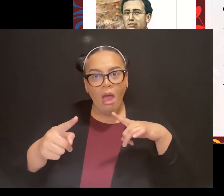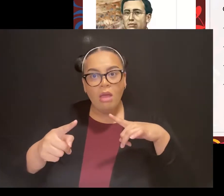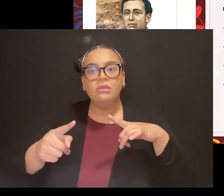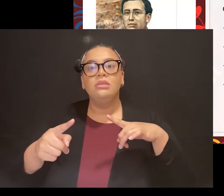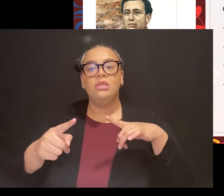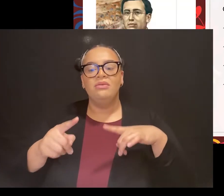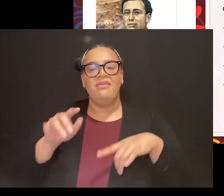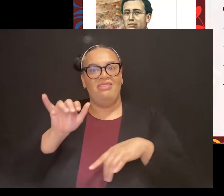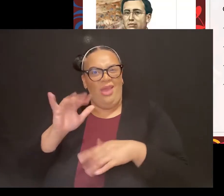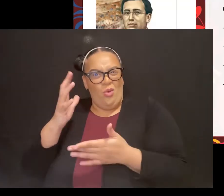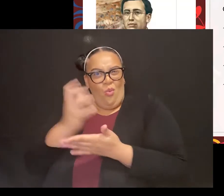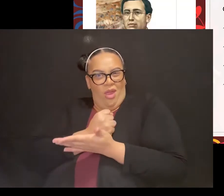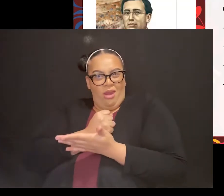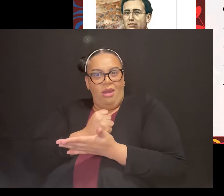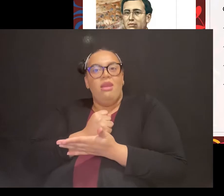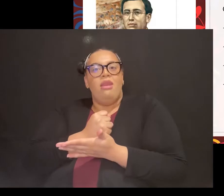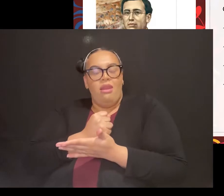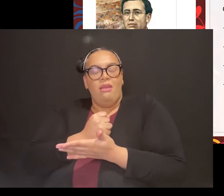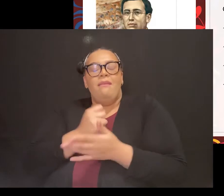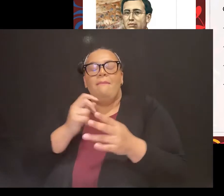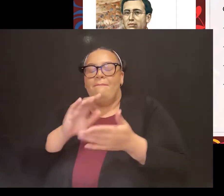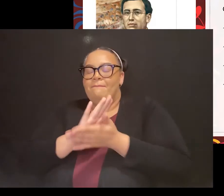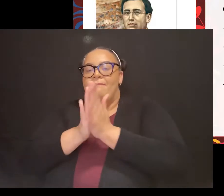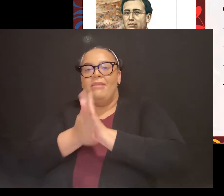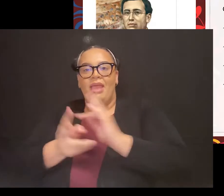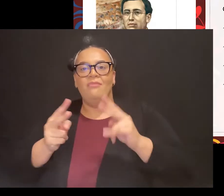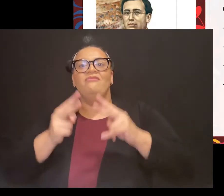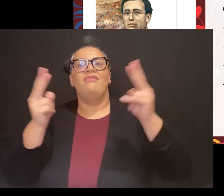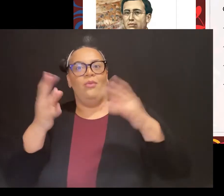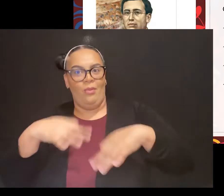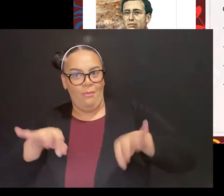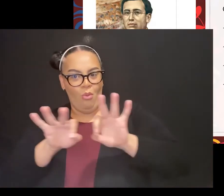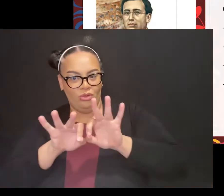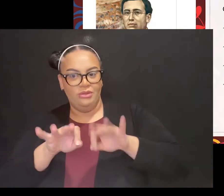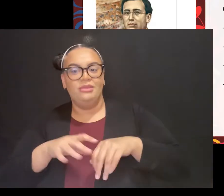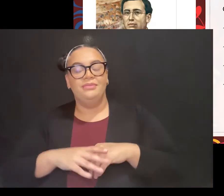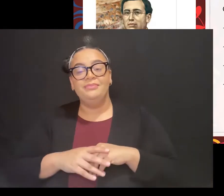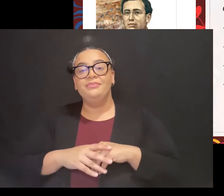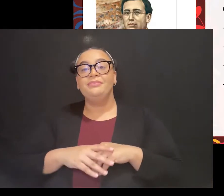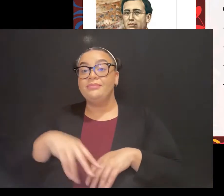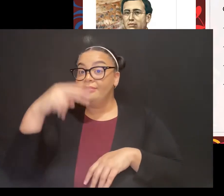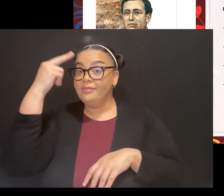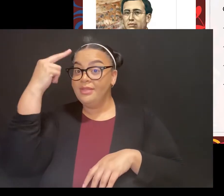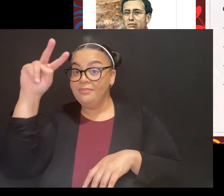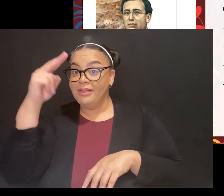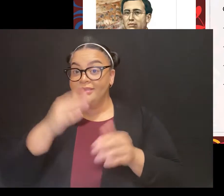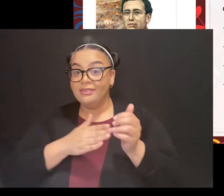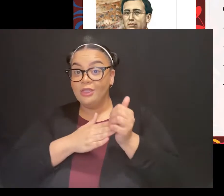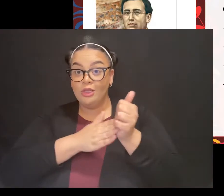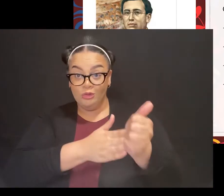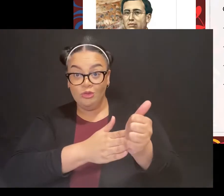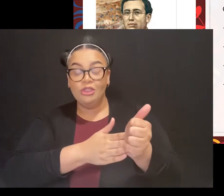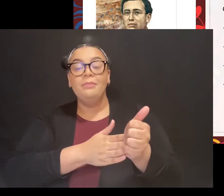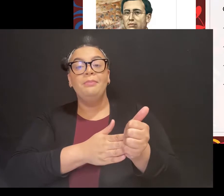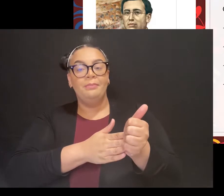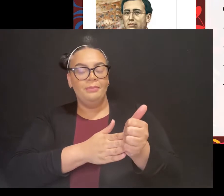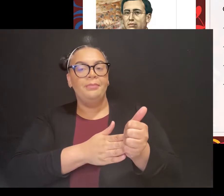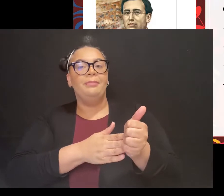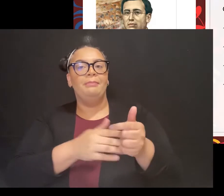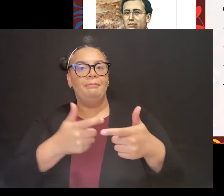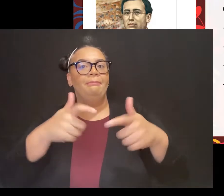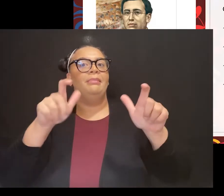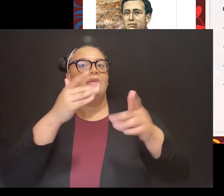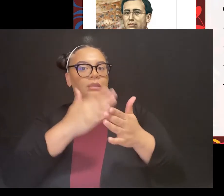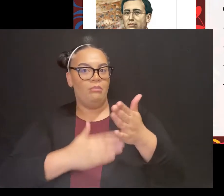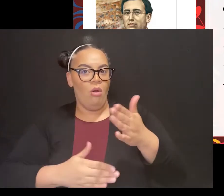Now, Mexican leadership played a key role as to why Cinco de Mayo ever happened,